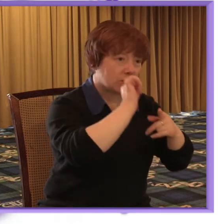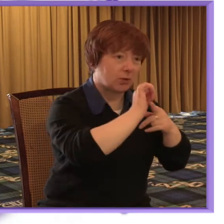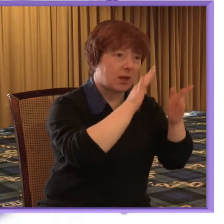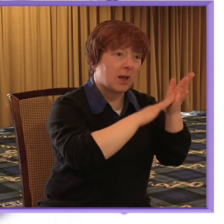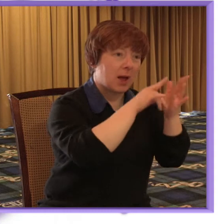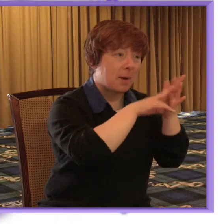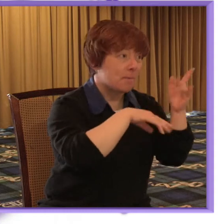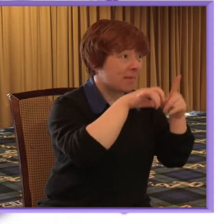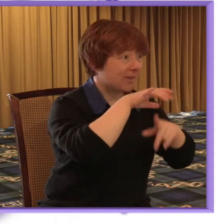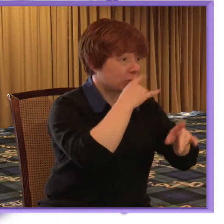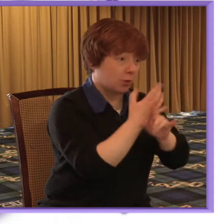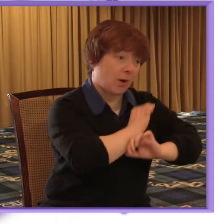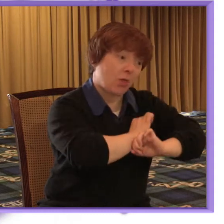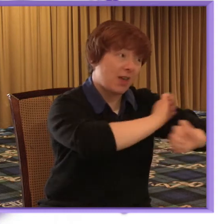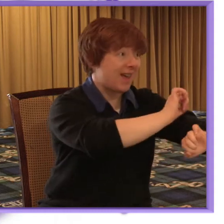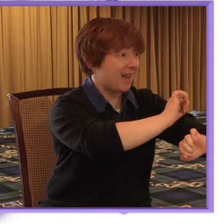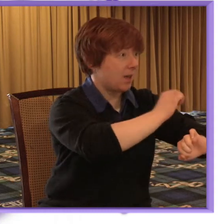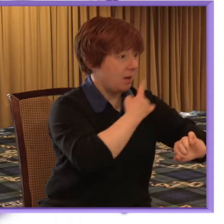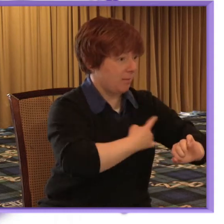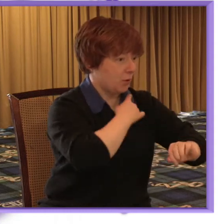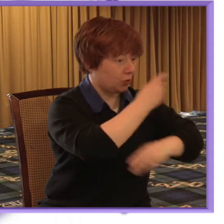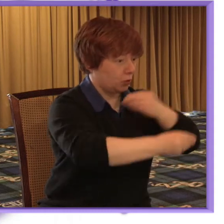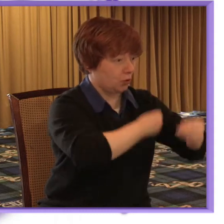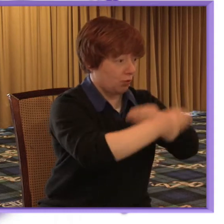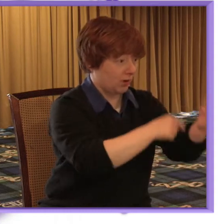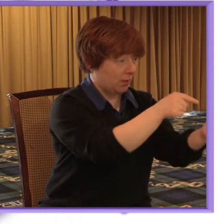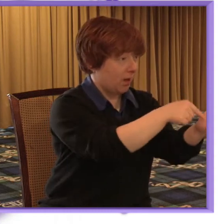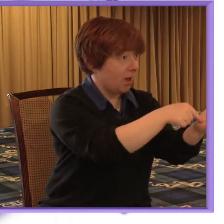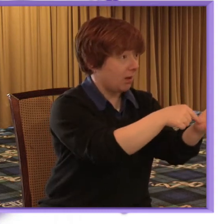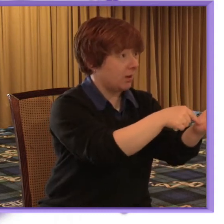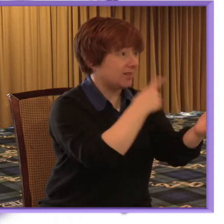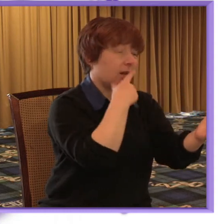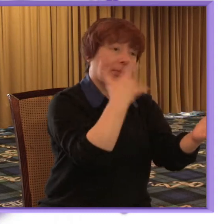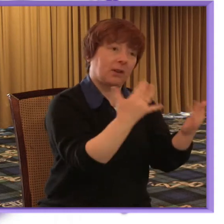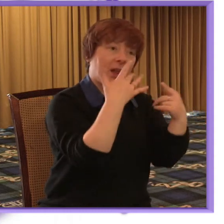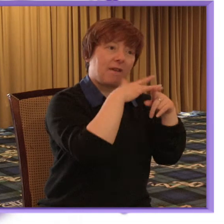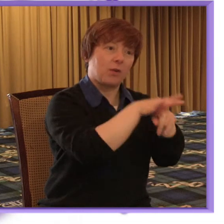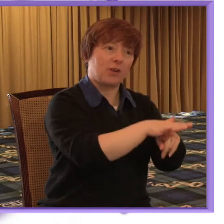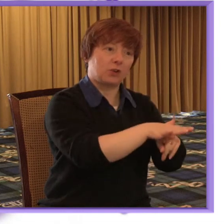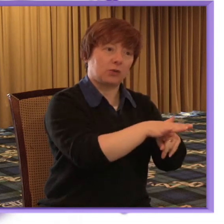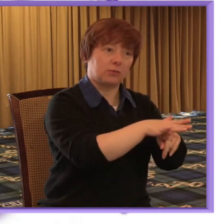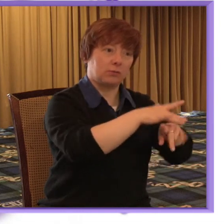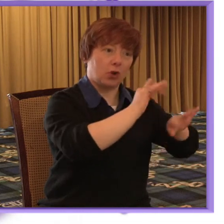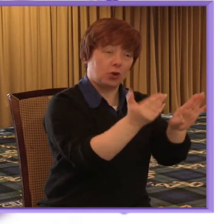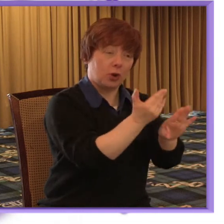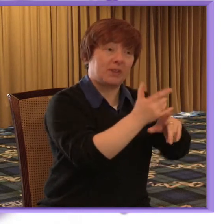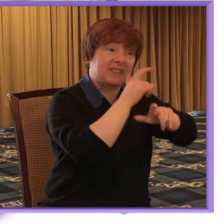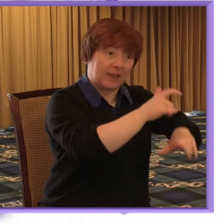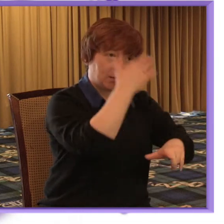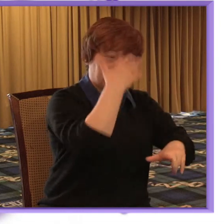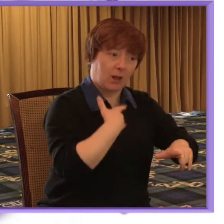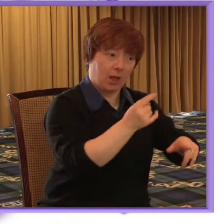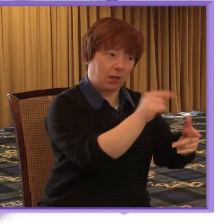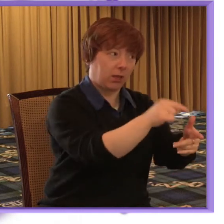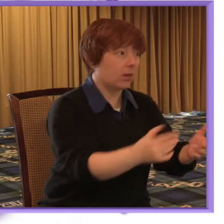personal stories and put those own personal stories out there as people in positions of influence which I just thought what a brave thing to do but actually if more